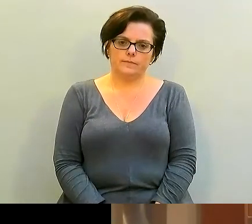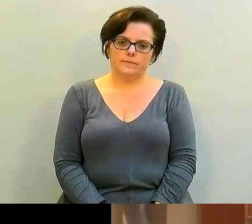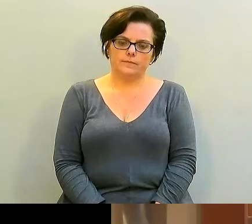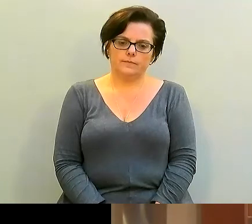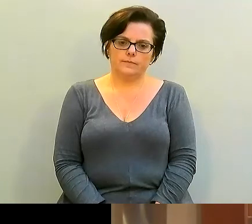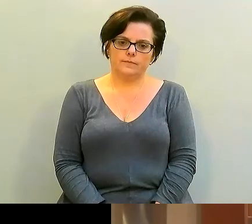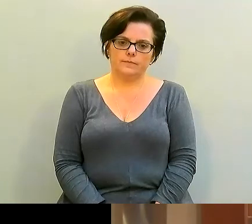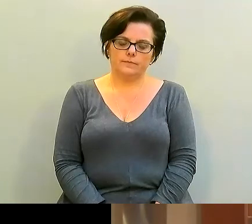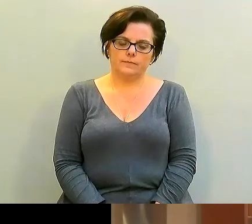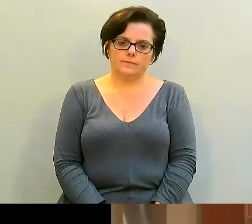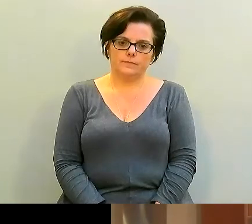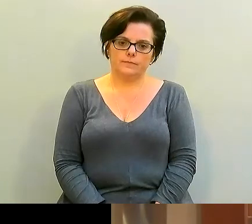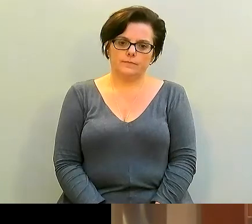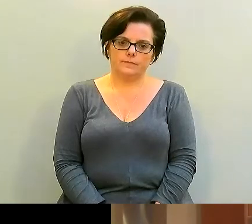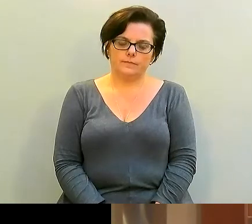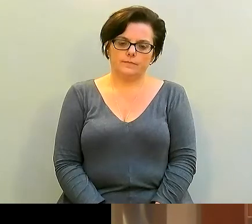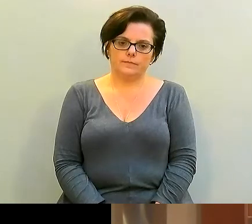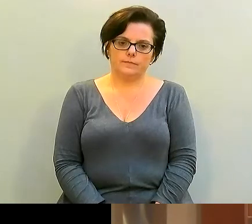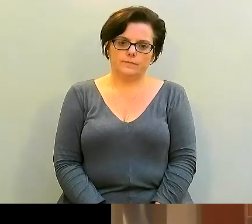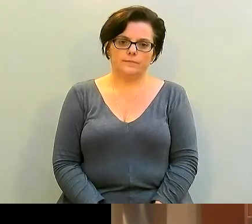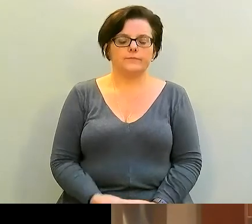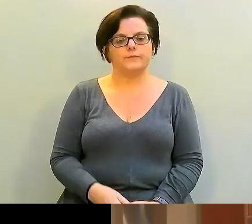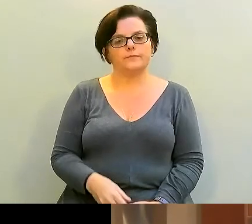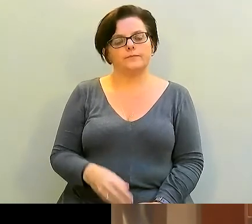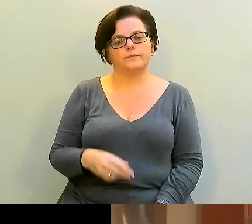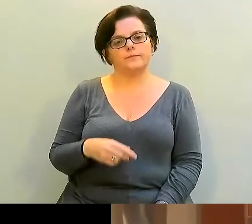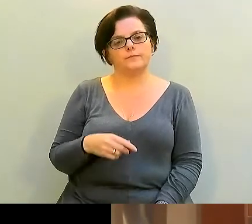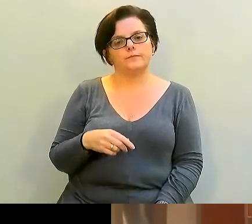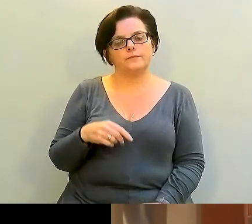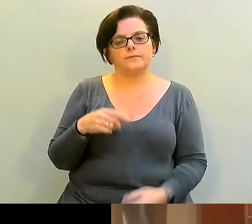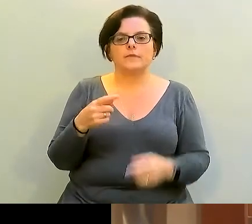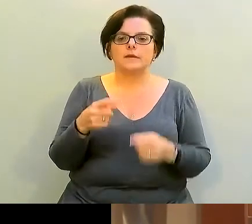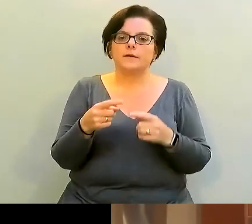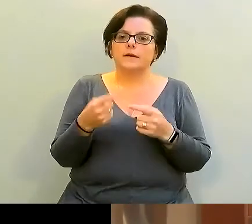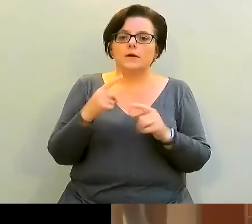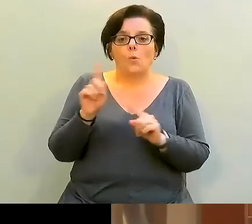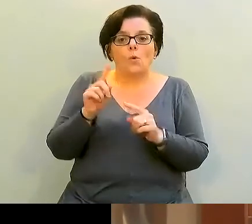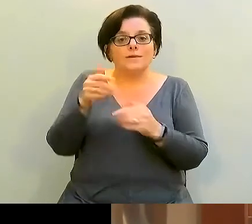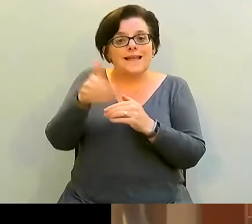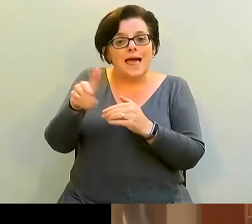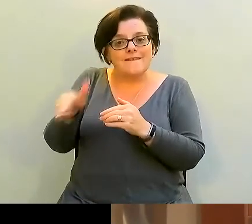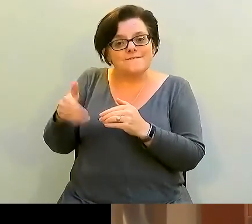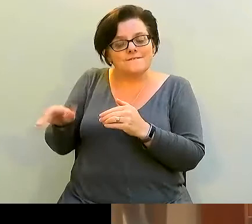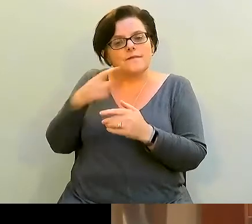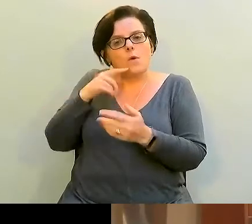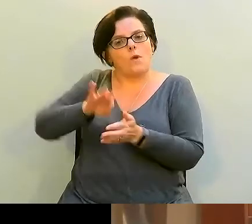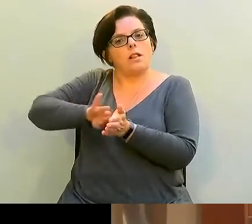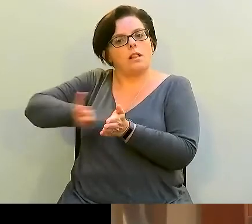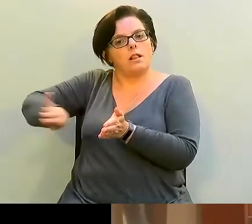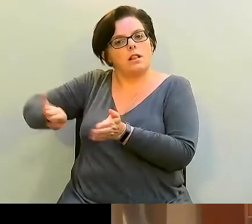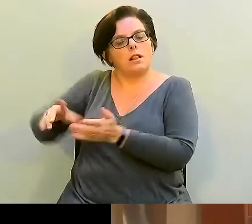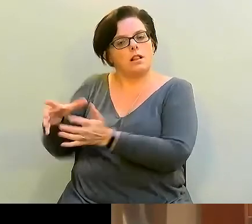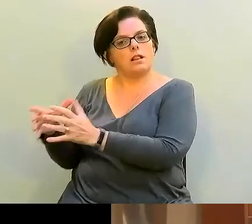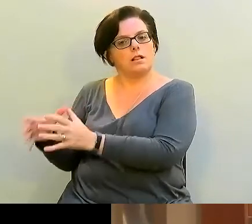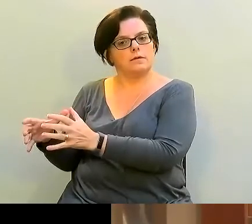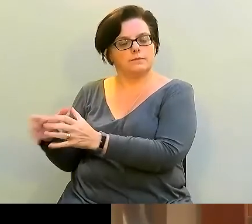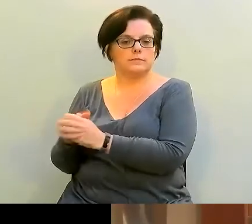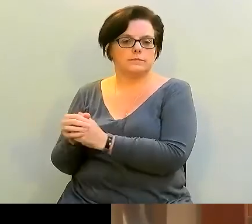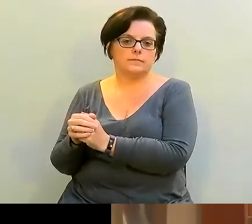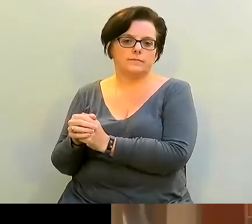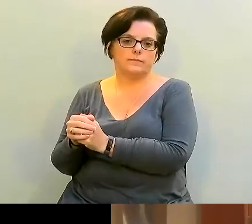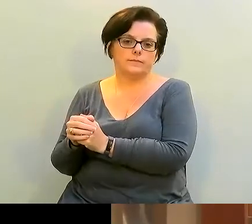Next what I'm going to do is put aside my pieces of cauliflower and I am going to